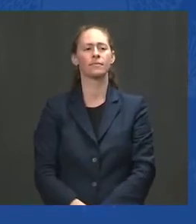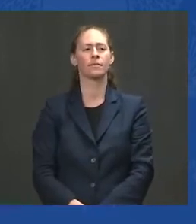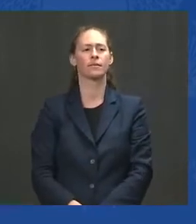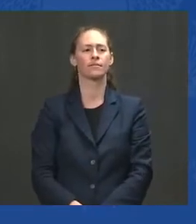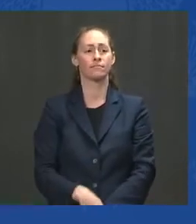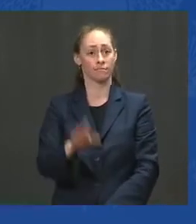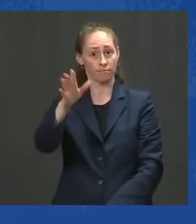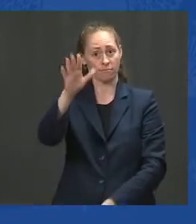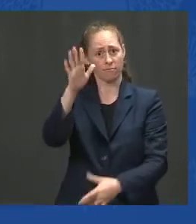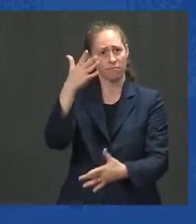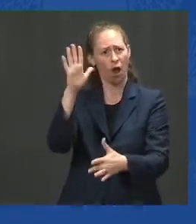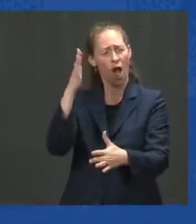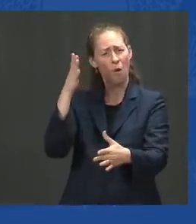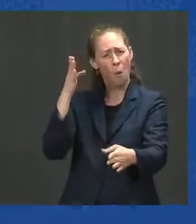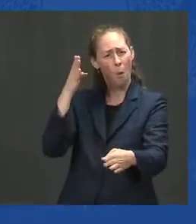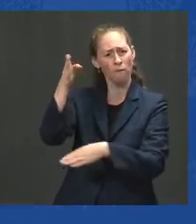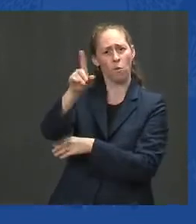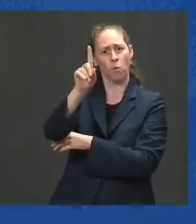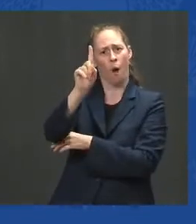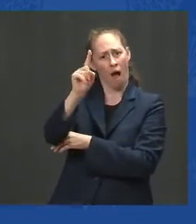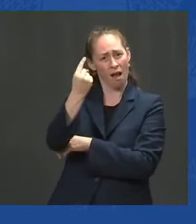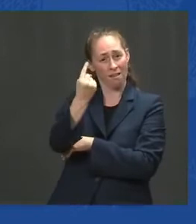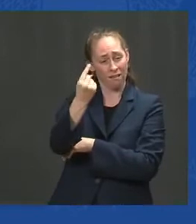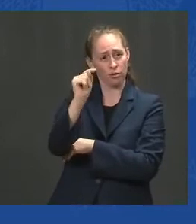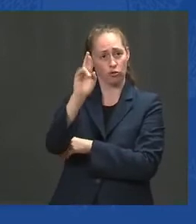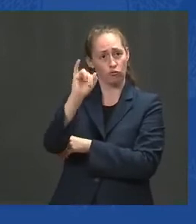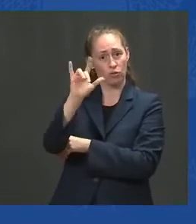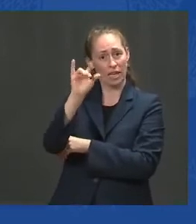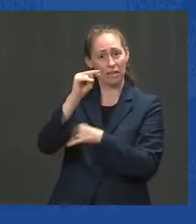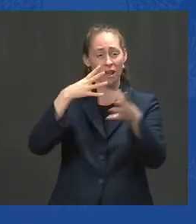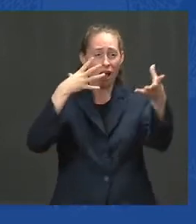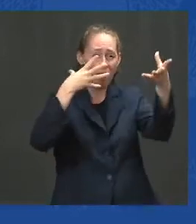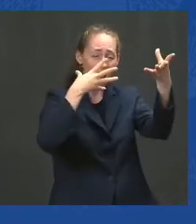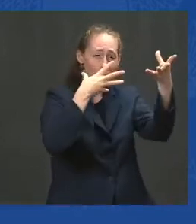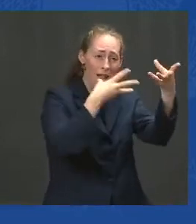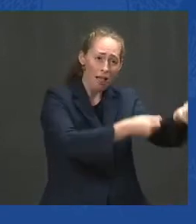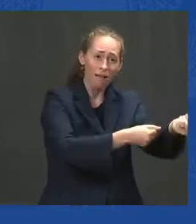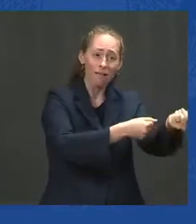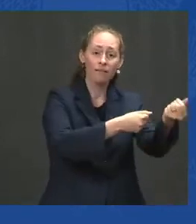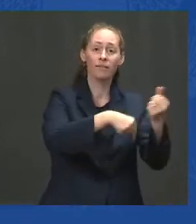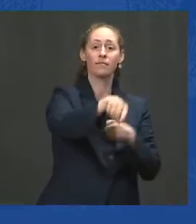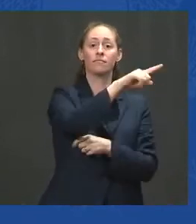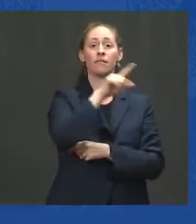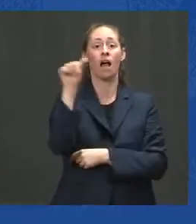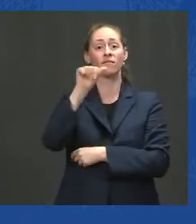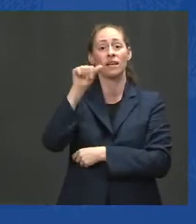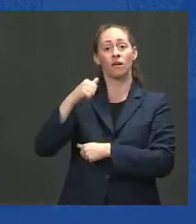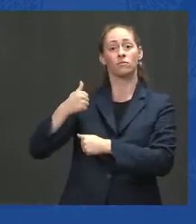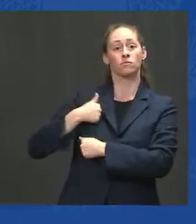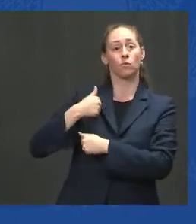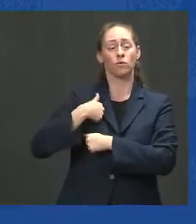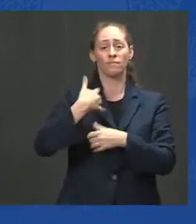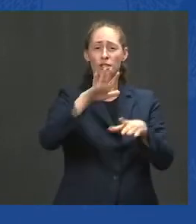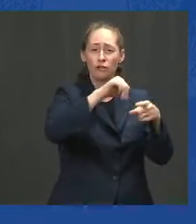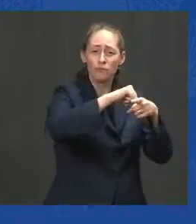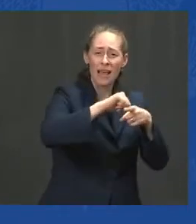trained and equipped an Afghan military force of some 300,000 strong.